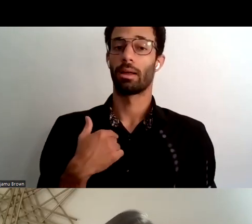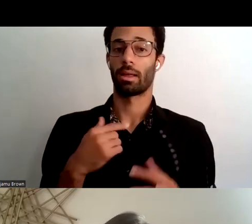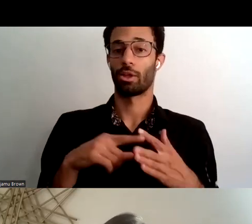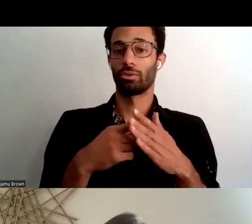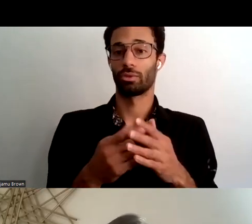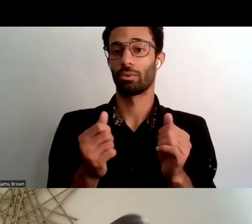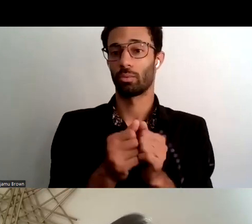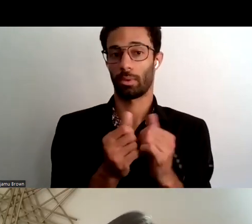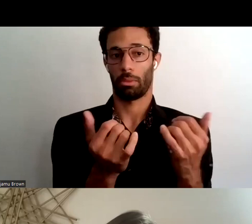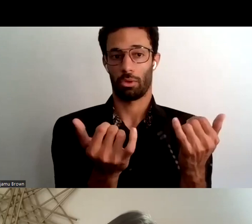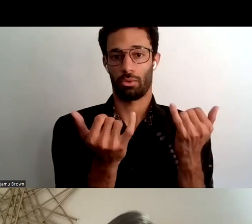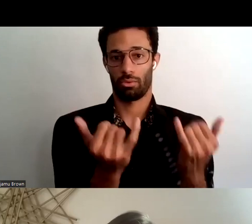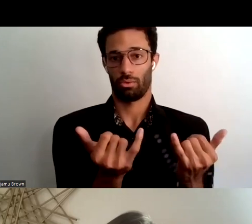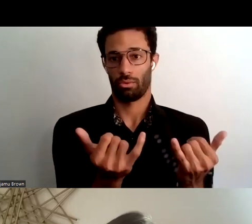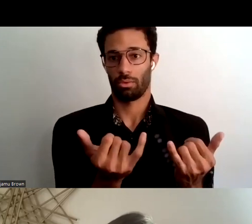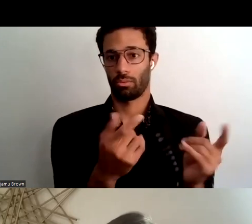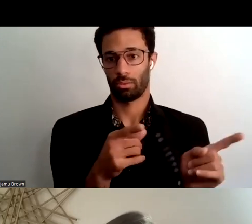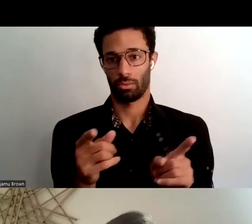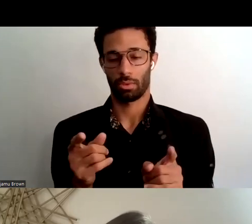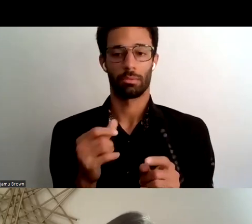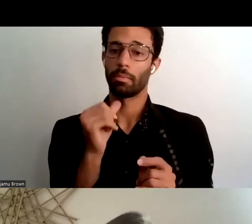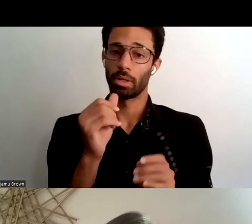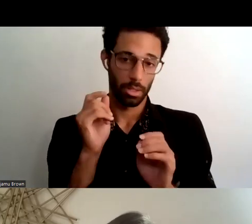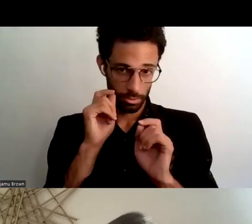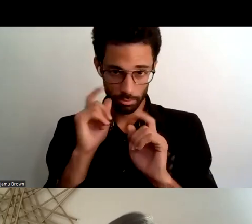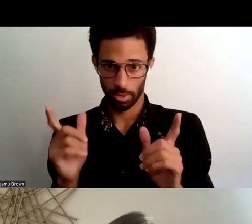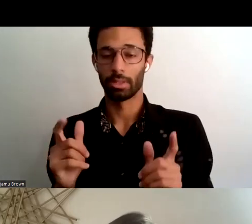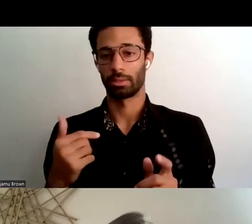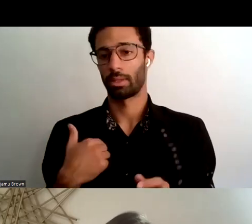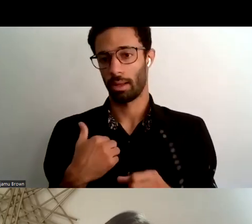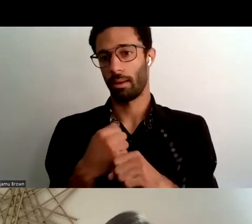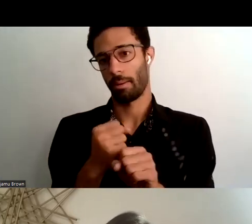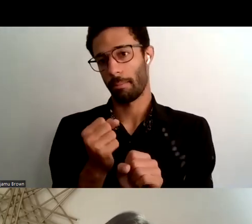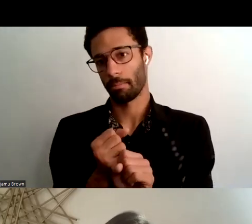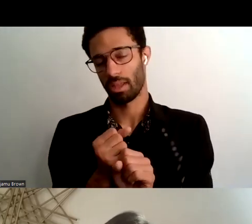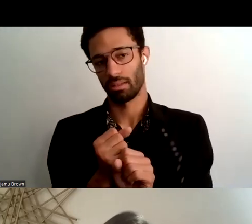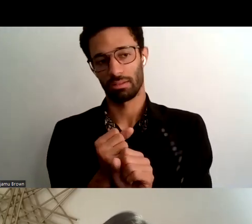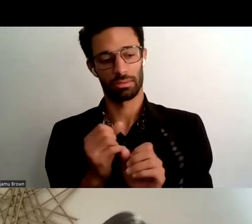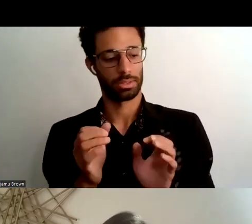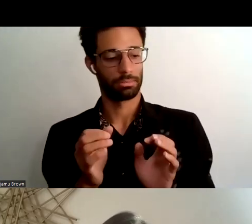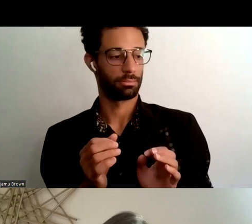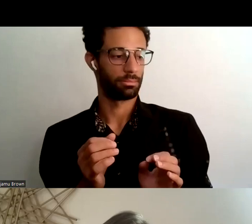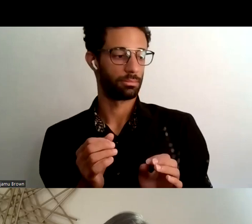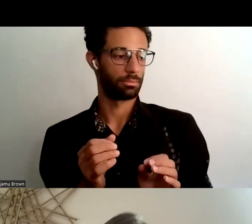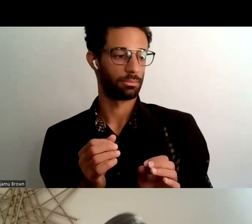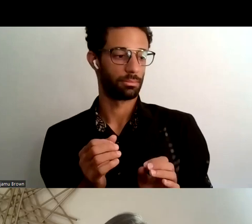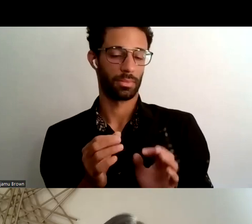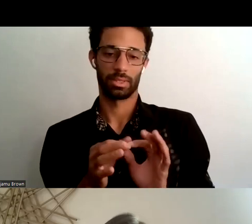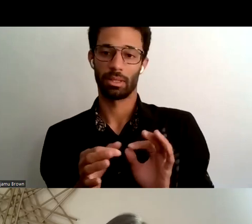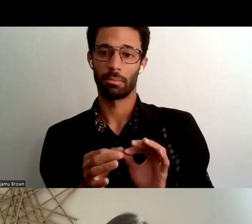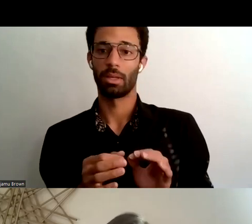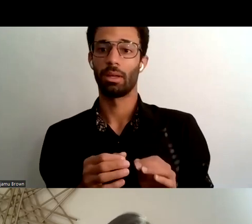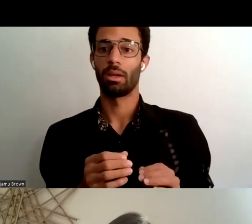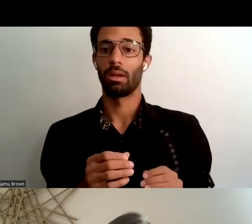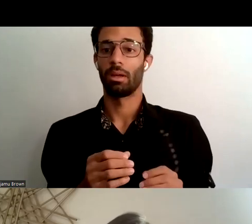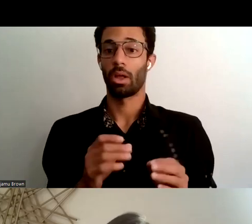current state and uh it's probably no surprise too i'll just make uh the statement now that there's certainly a lot of connection between the current state as well as